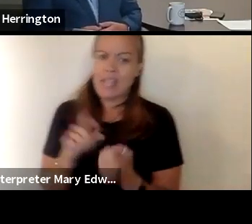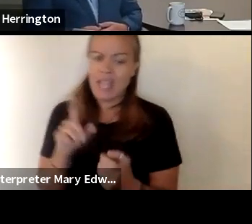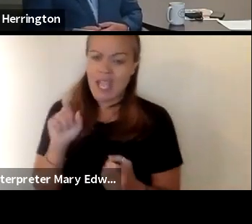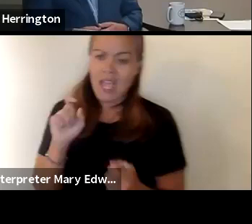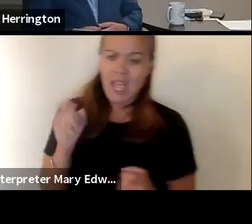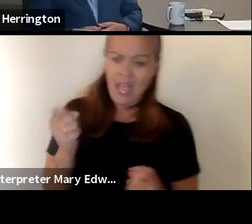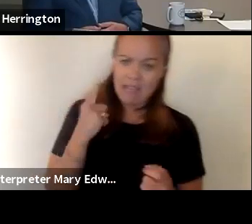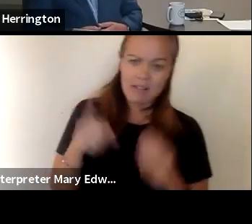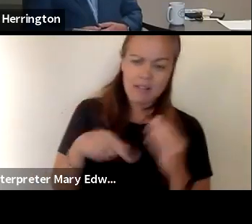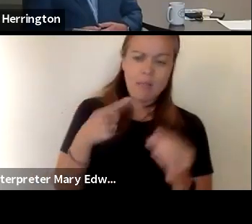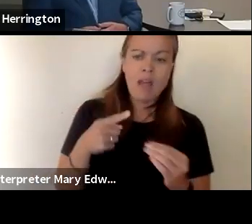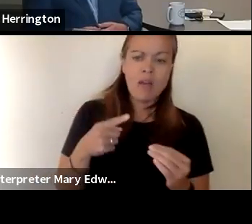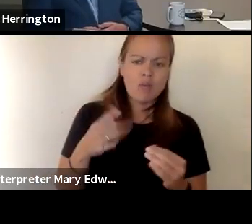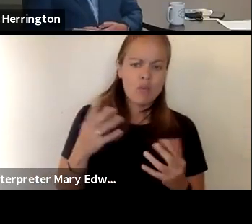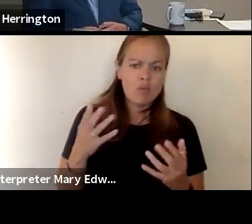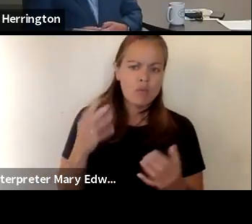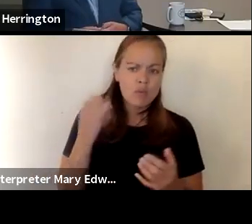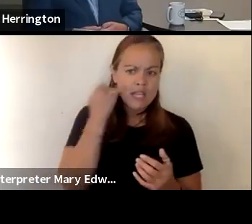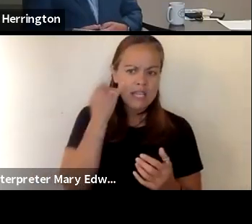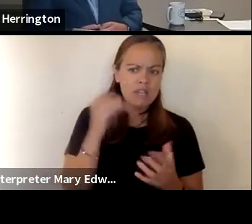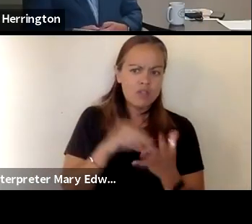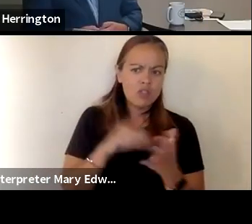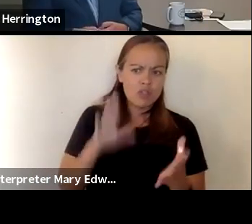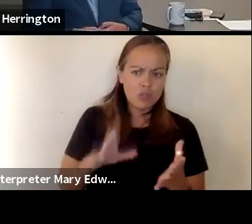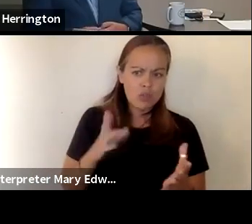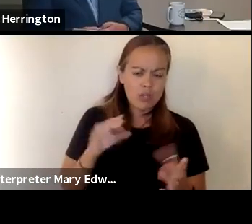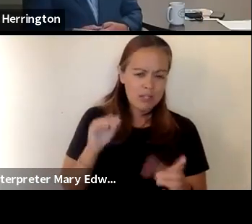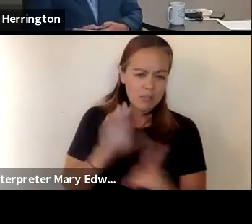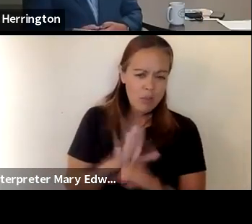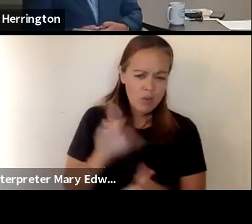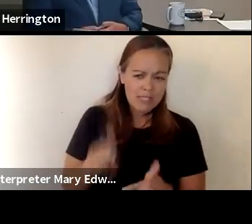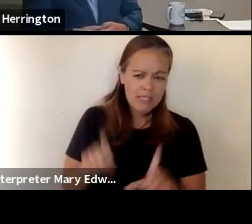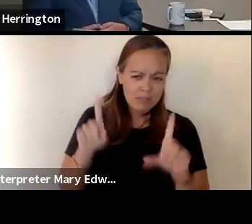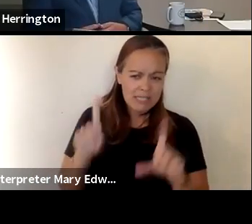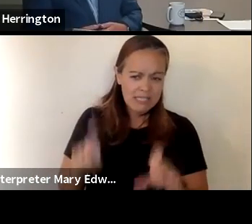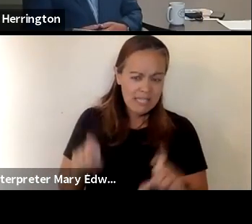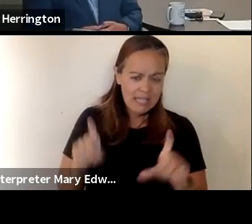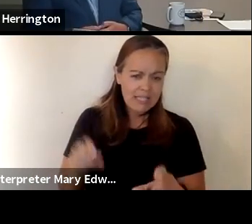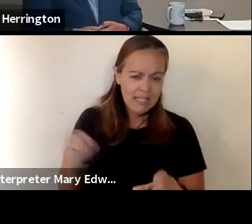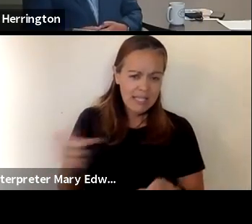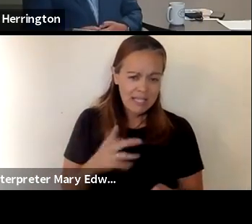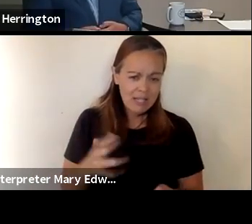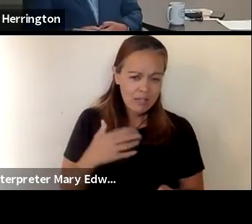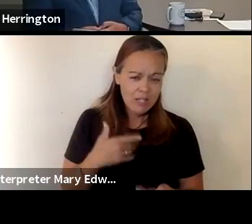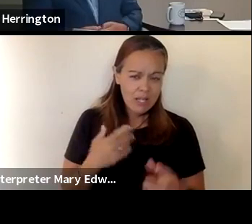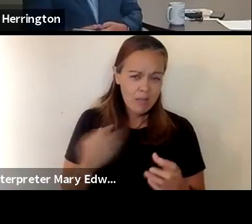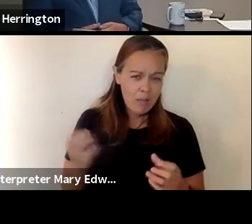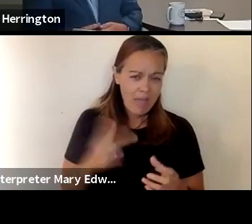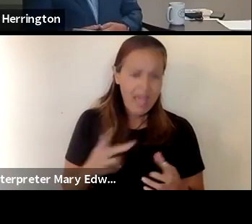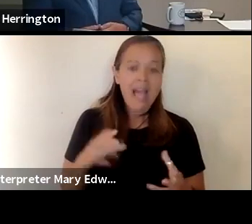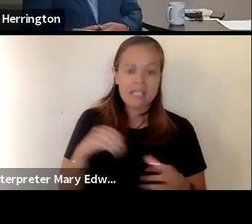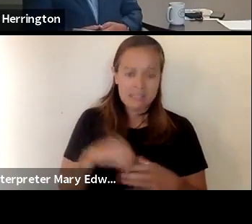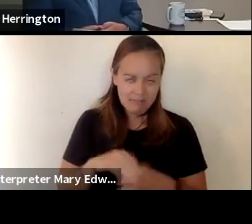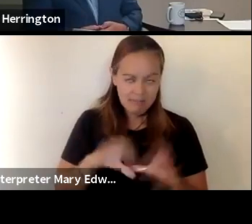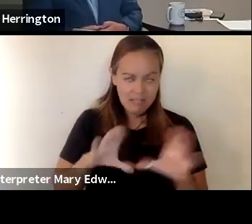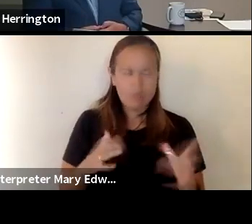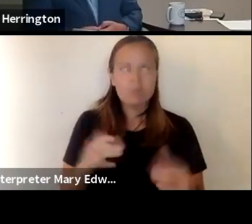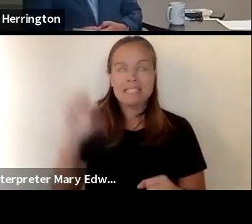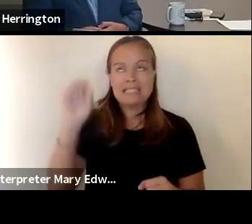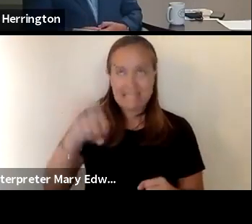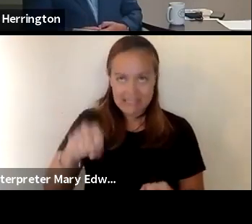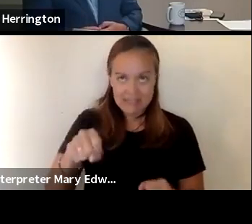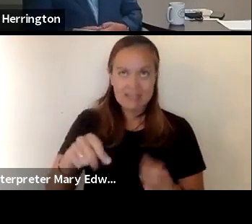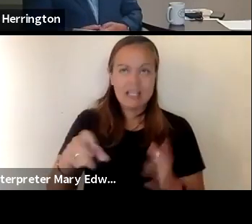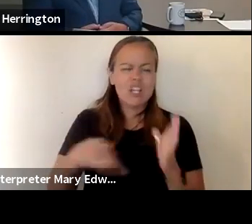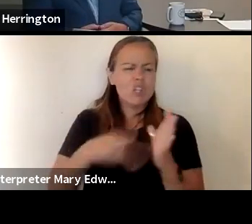about whether students who were exposed need to be tested if they're coming back into the classroom and the answer is yes i think it's it's twice